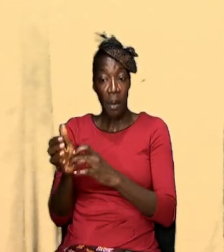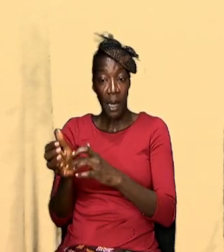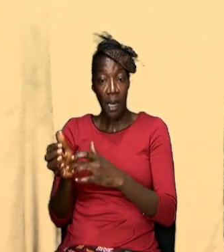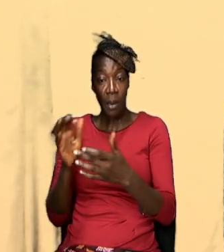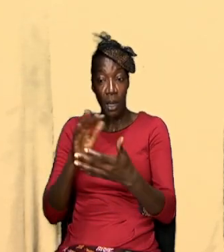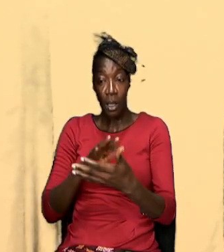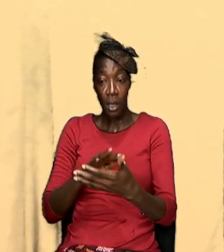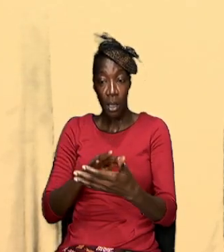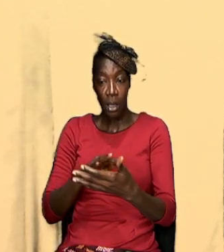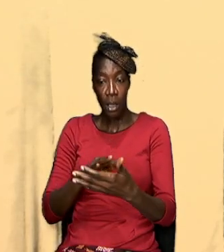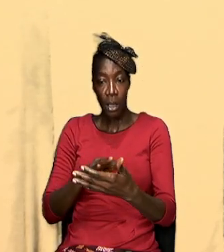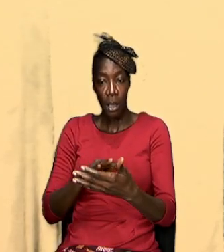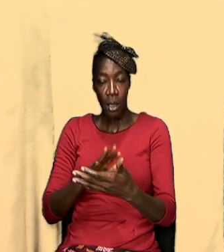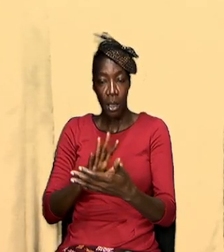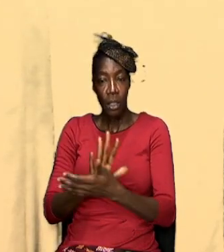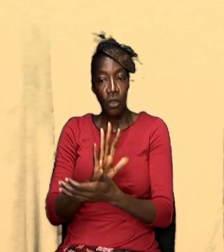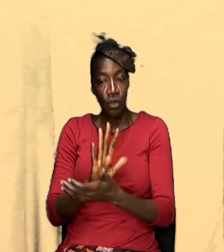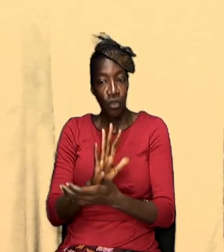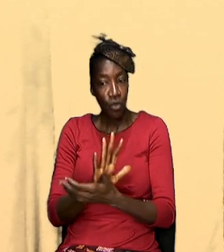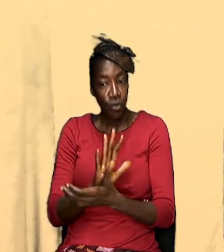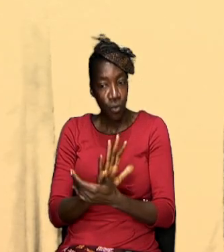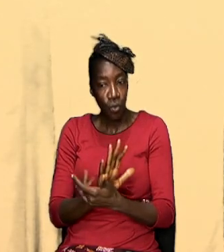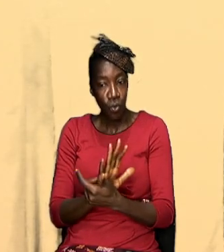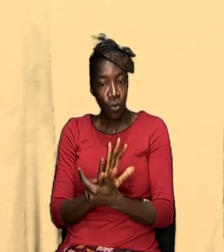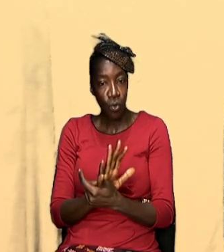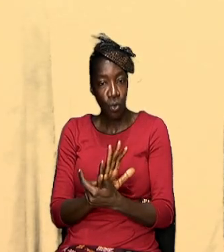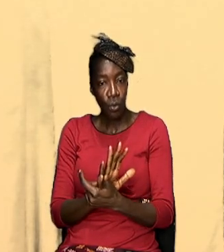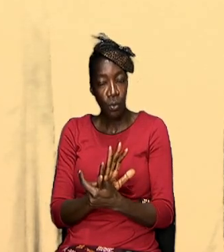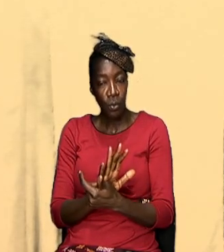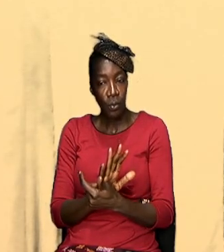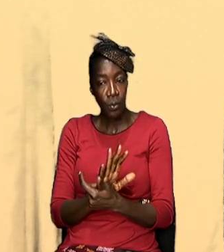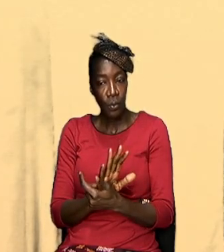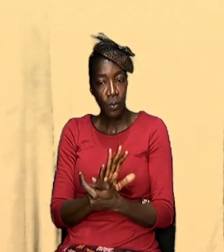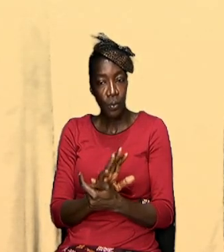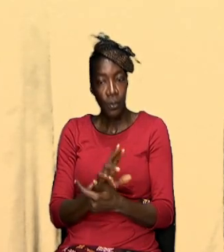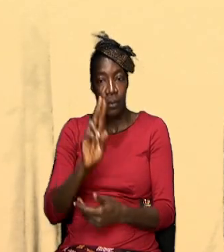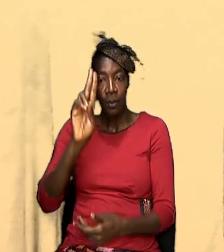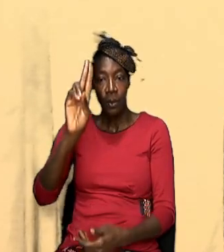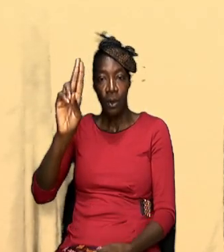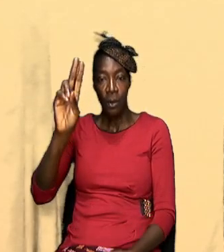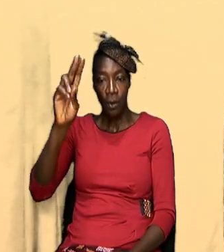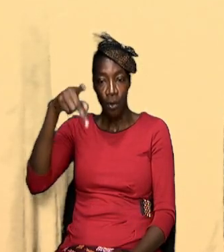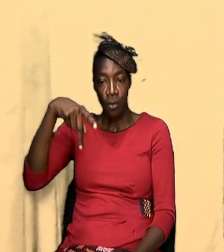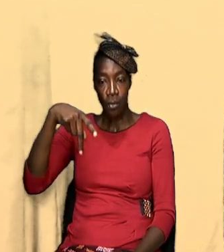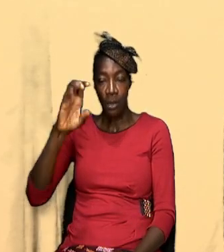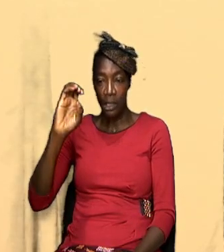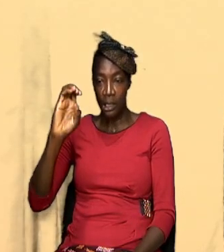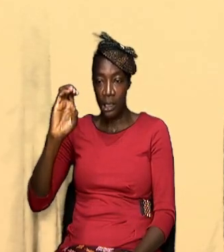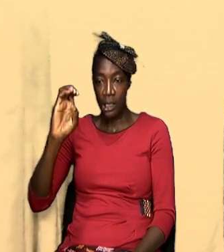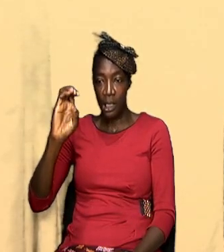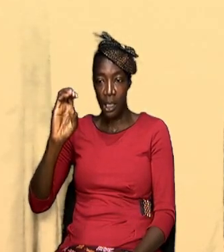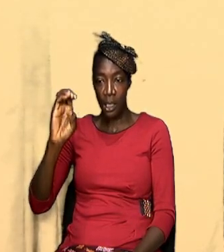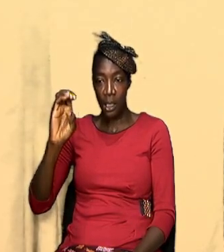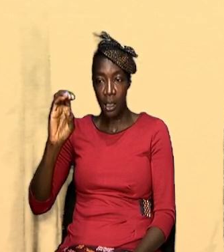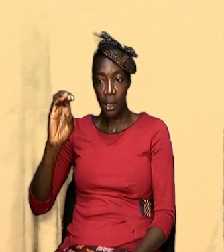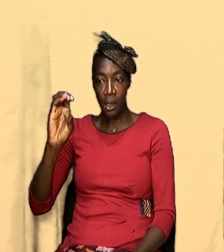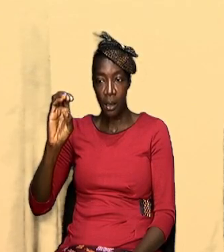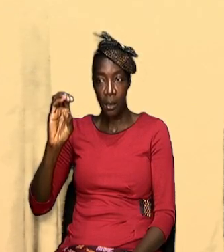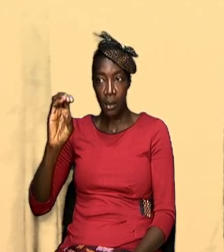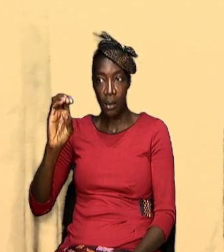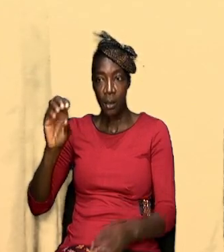at UPC headquarters. And it is said that there was a little room there where a lot of the times